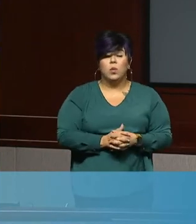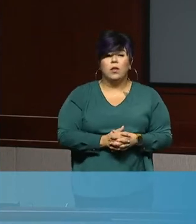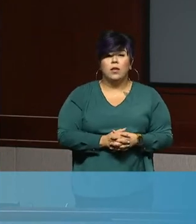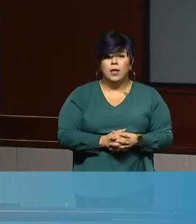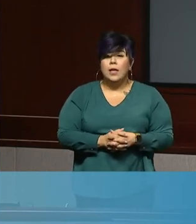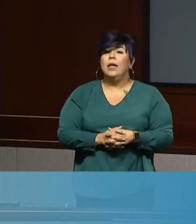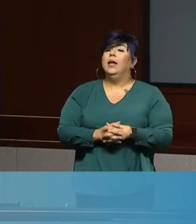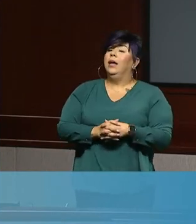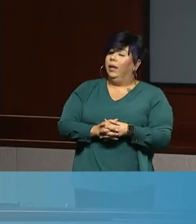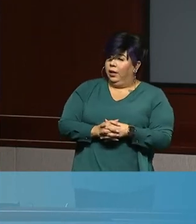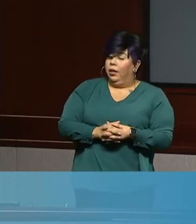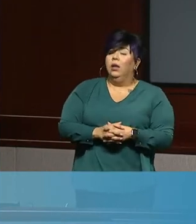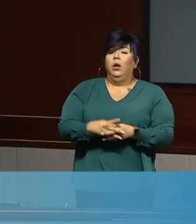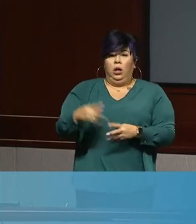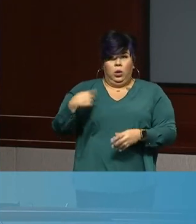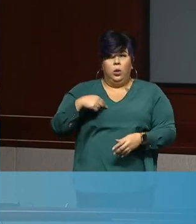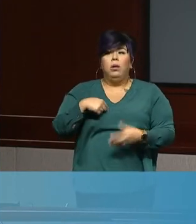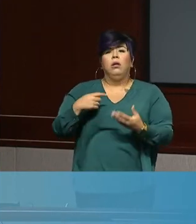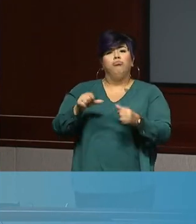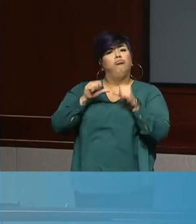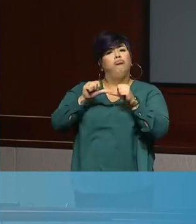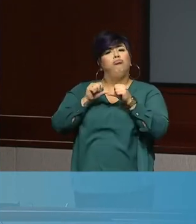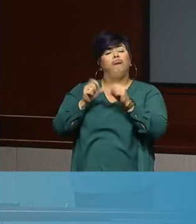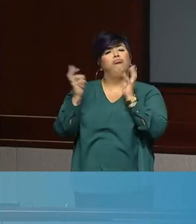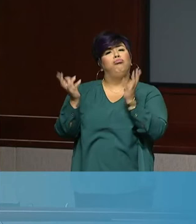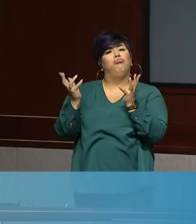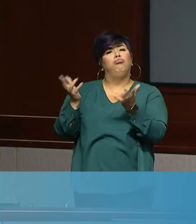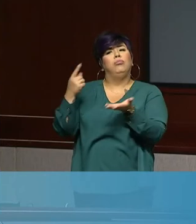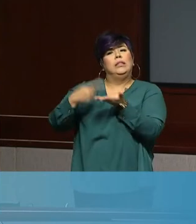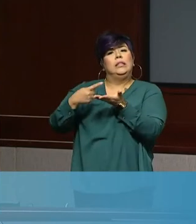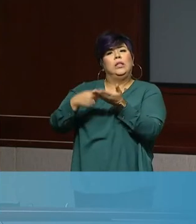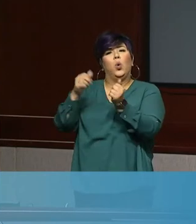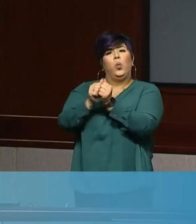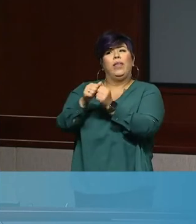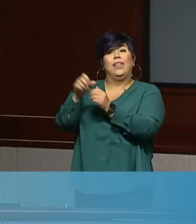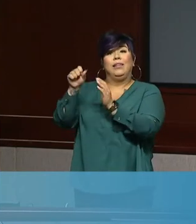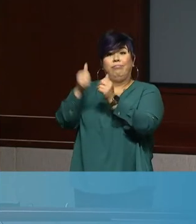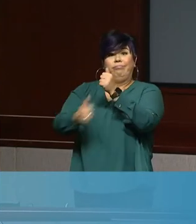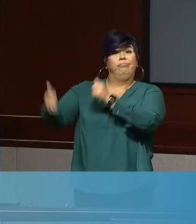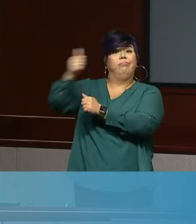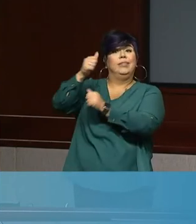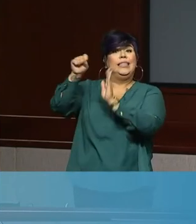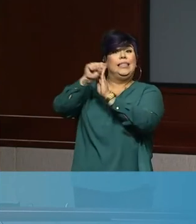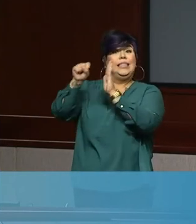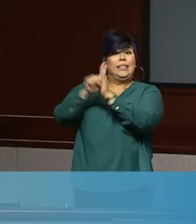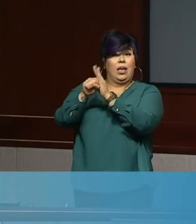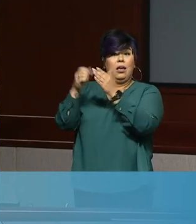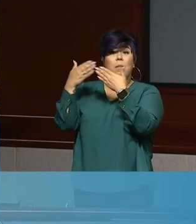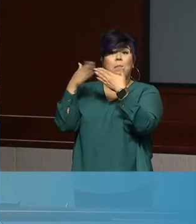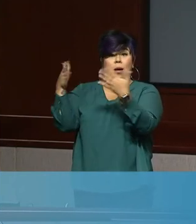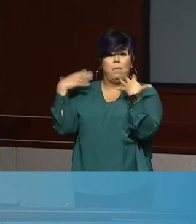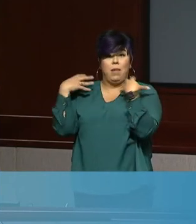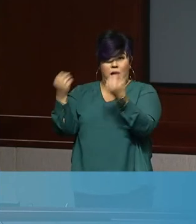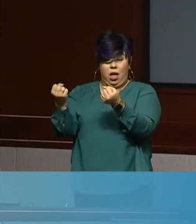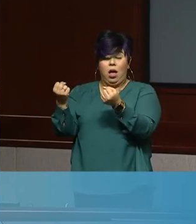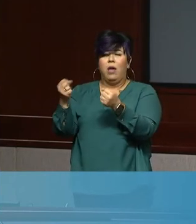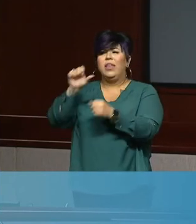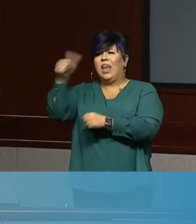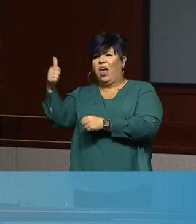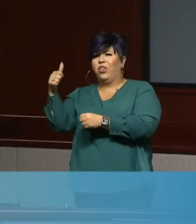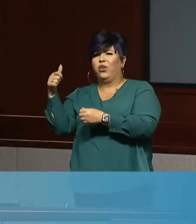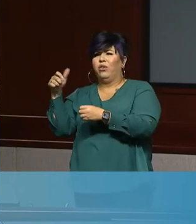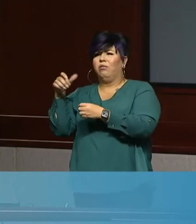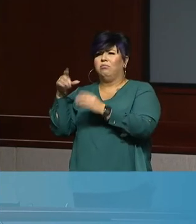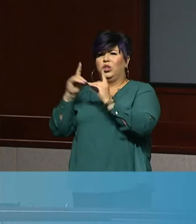Hi, sorry. We, we've continued to be in talks with, um, the state public health department, as well as other health departments, um, near our community.